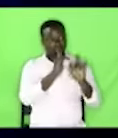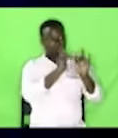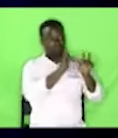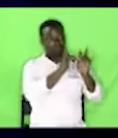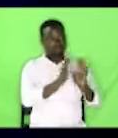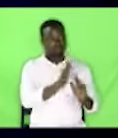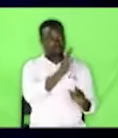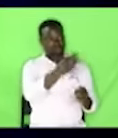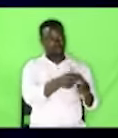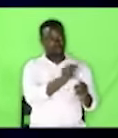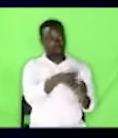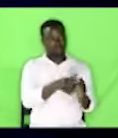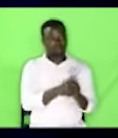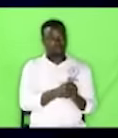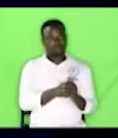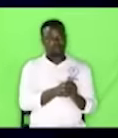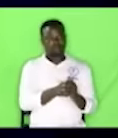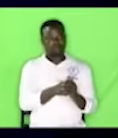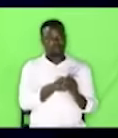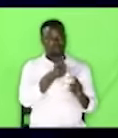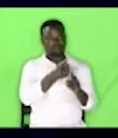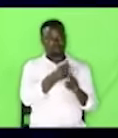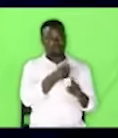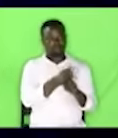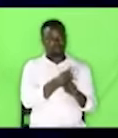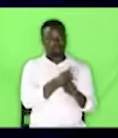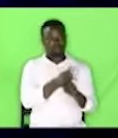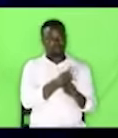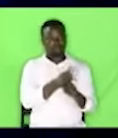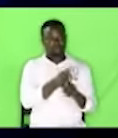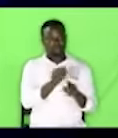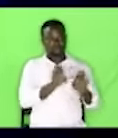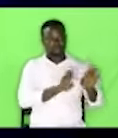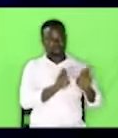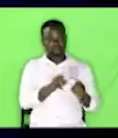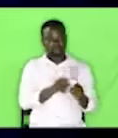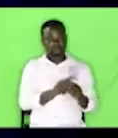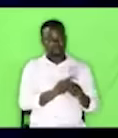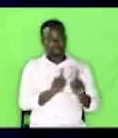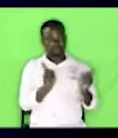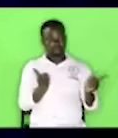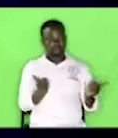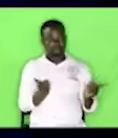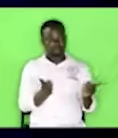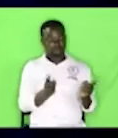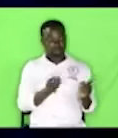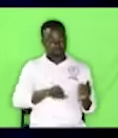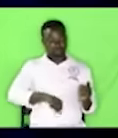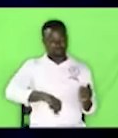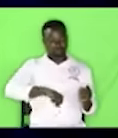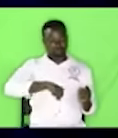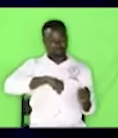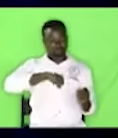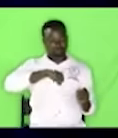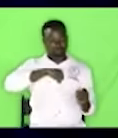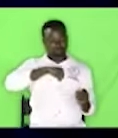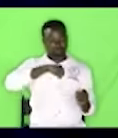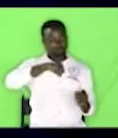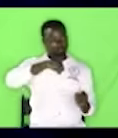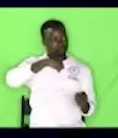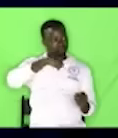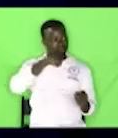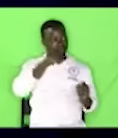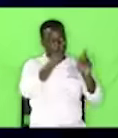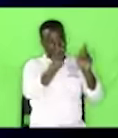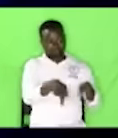behaves with insolent fury. The proud and arrogant person,